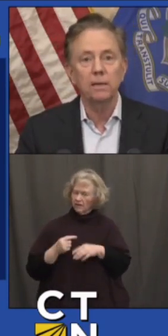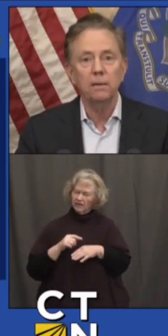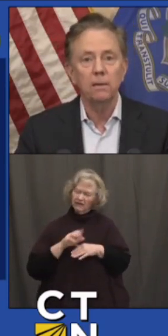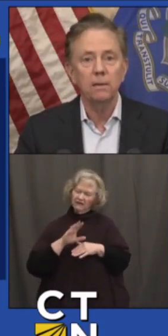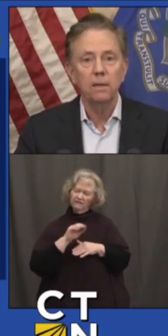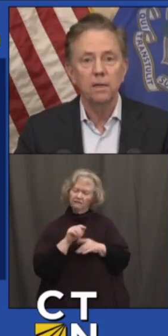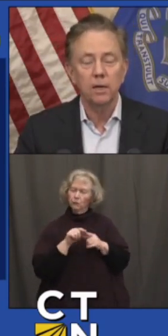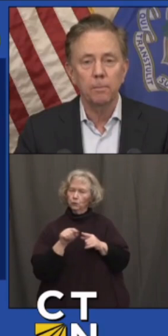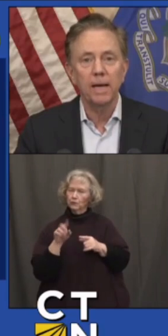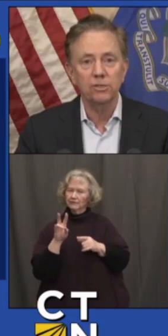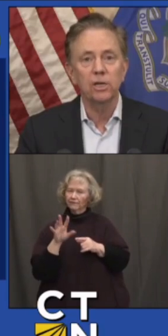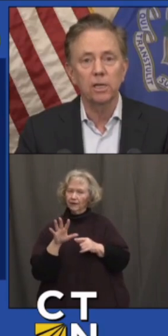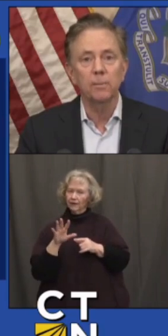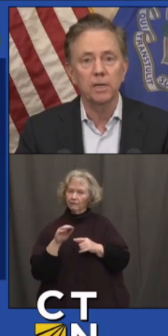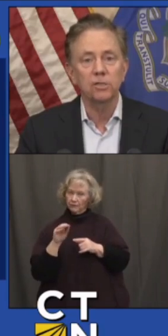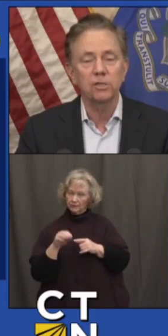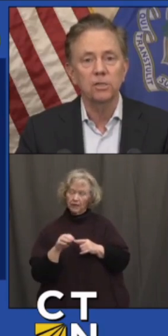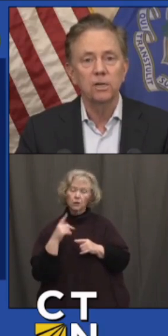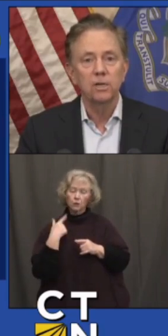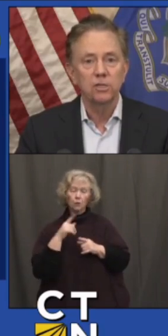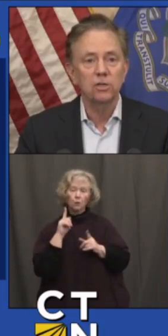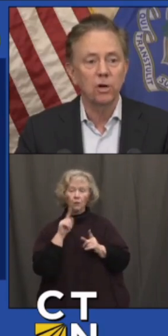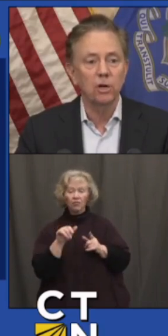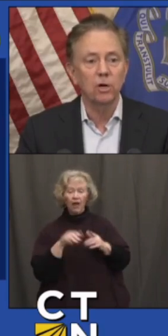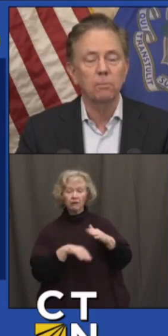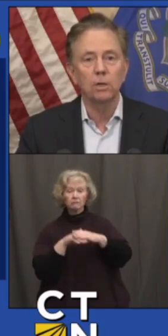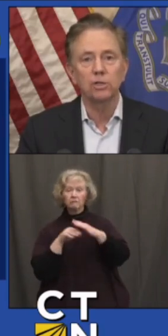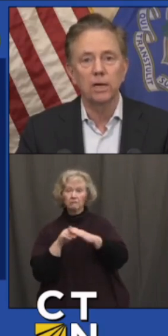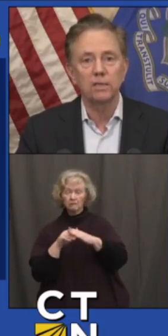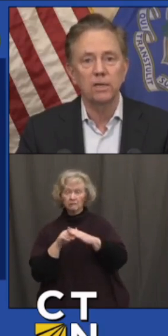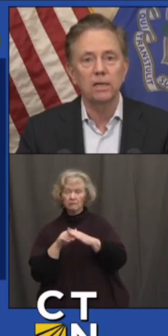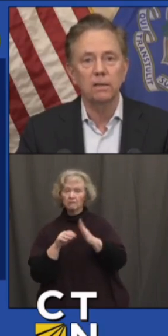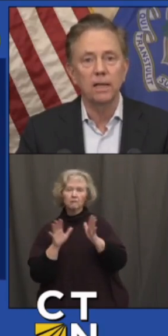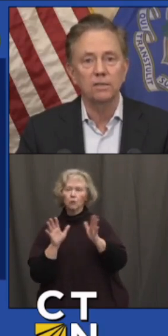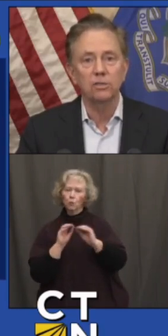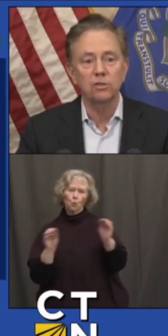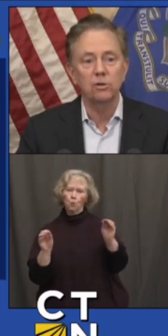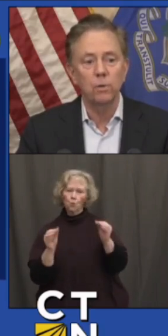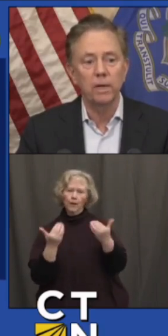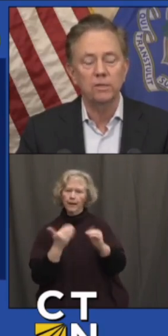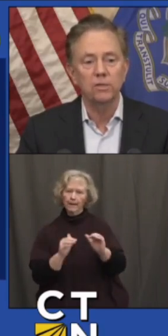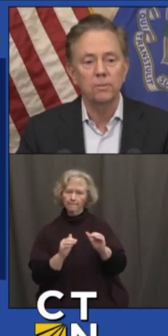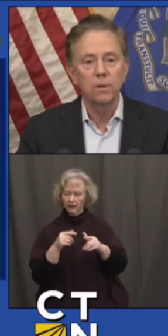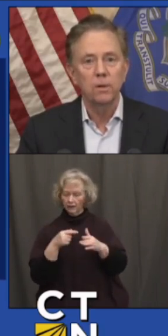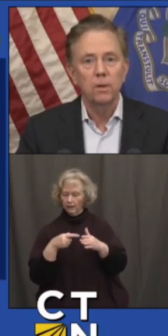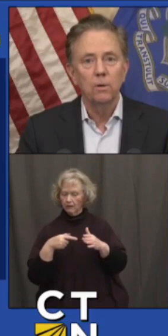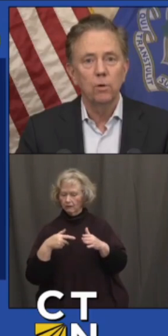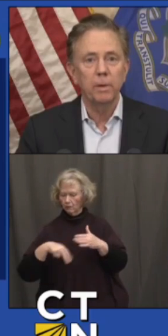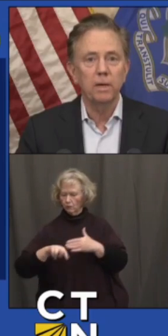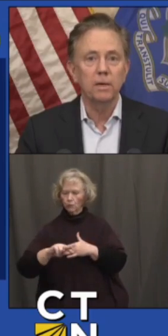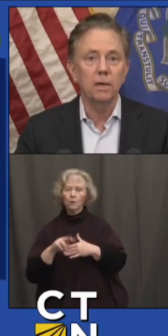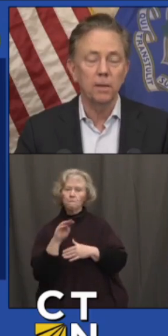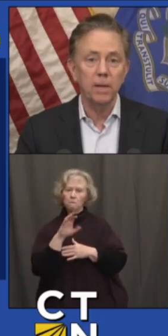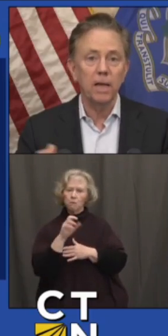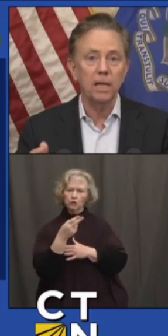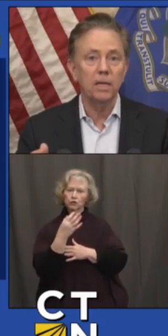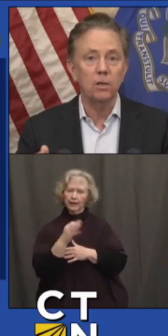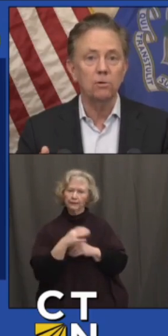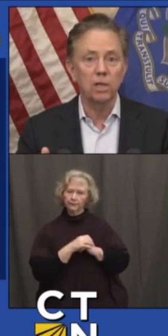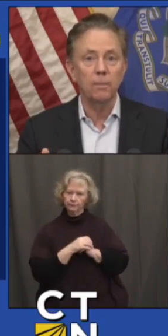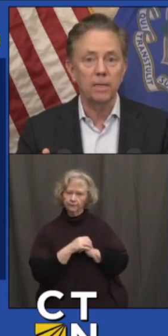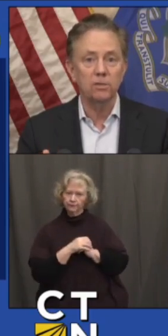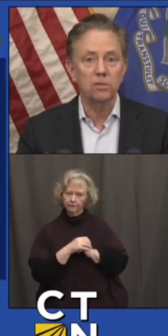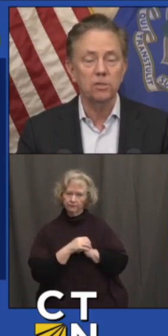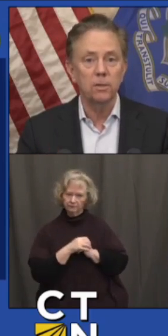eliminating the capacity limits starting on March 19th. That's in two weeks. We'll be eliminating